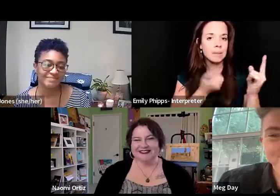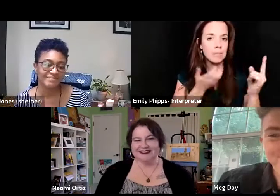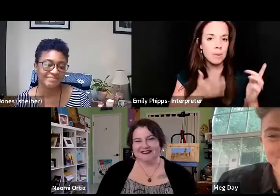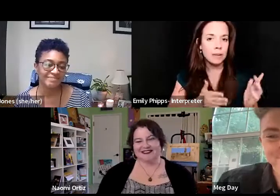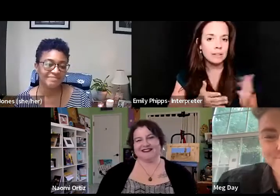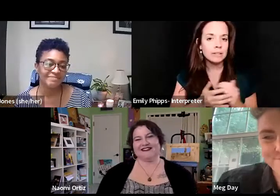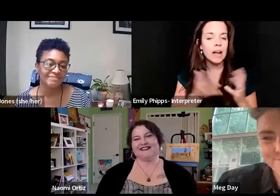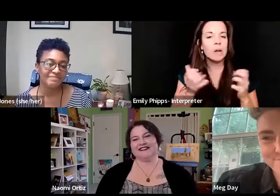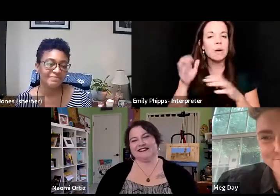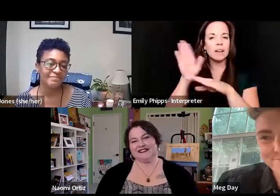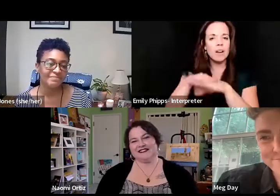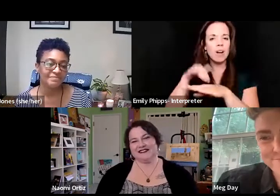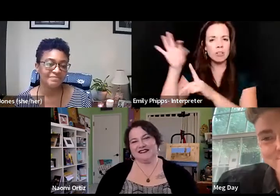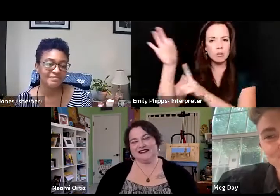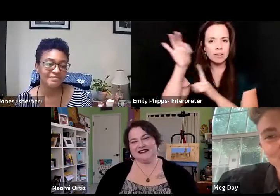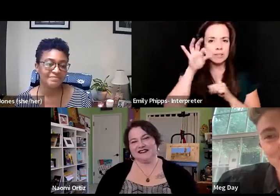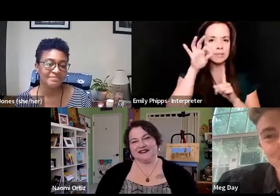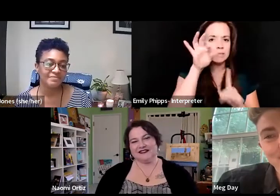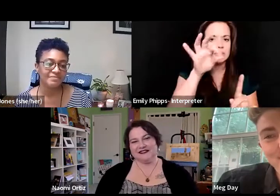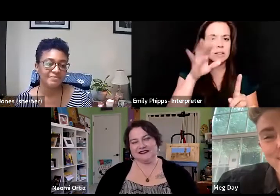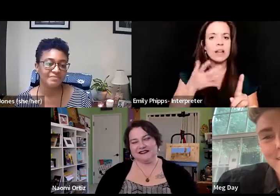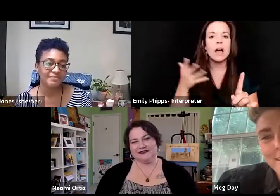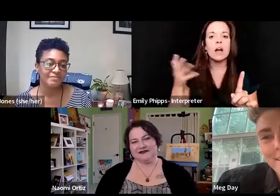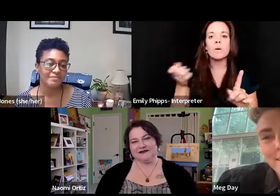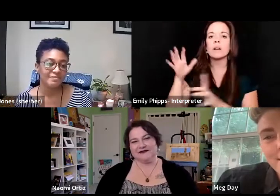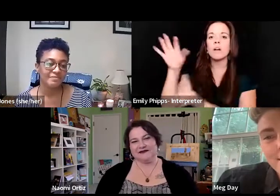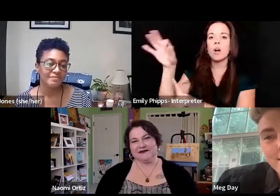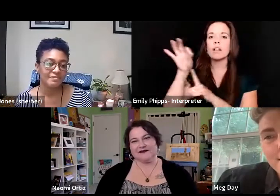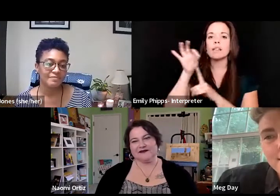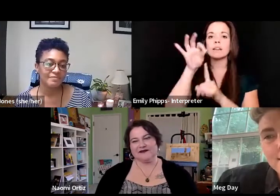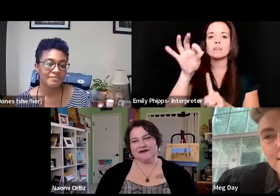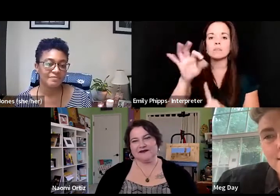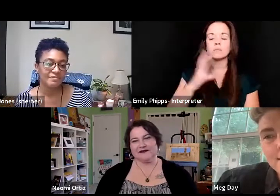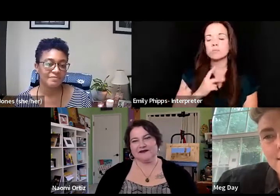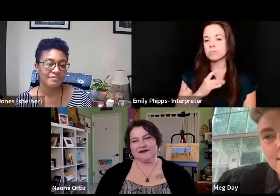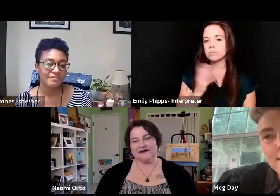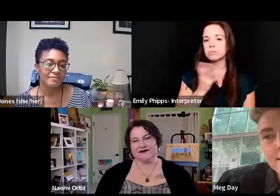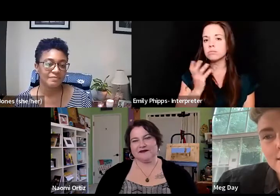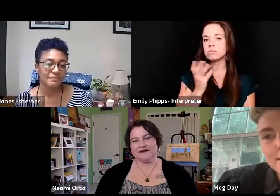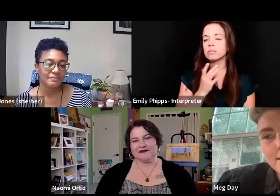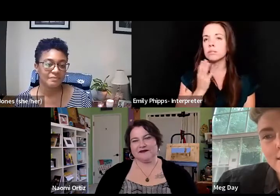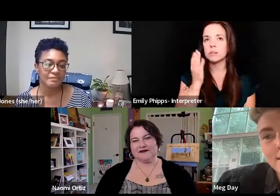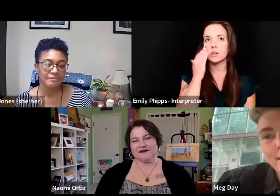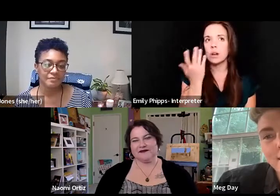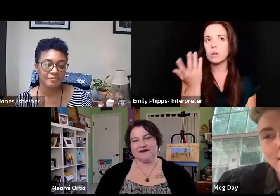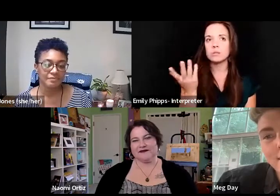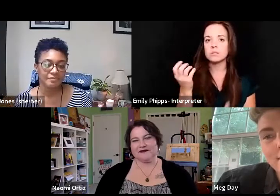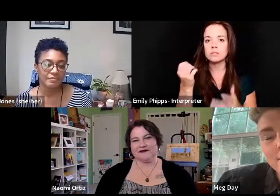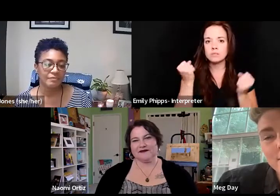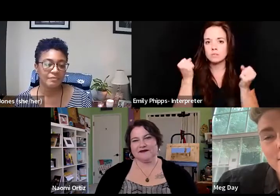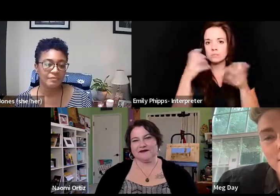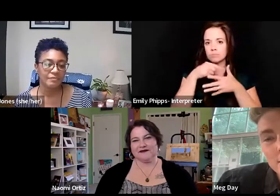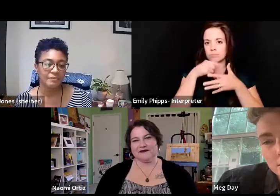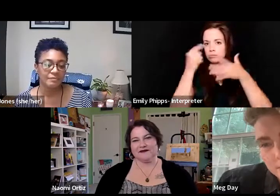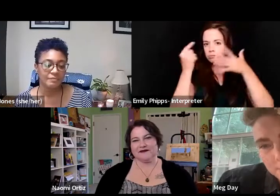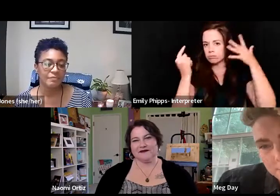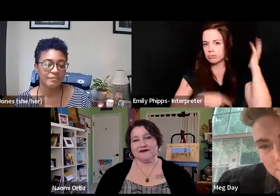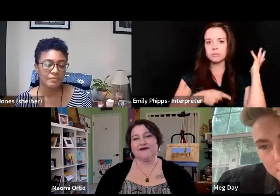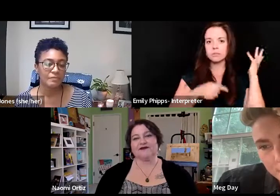poet. I want to call her in. I want to call in, you know, like we have at least six million people who died of